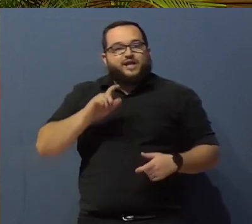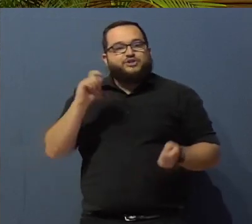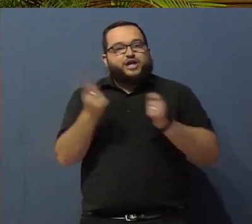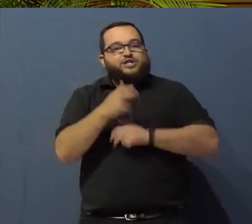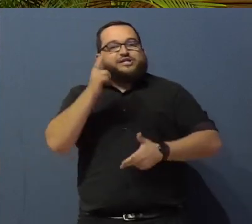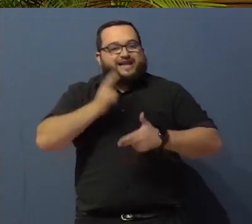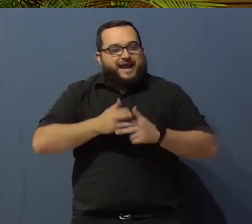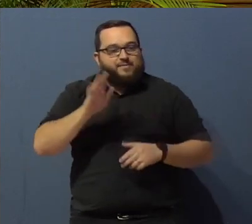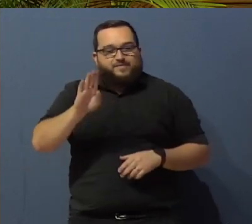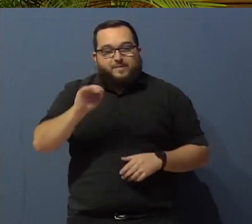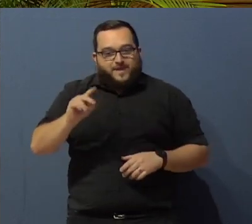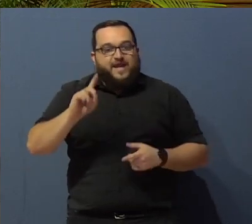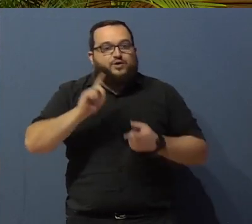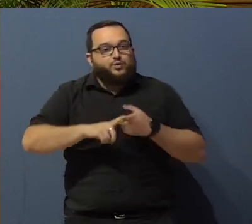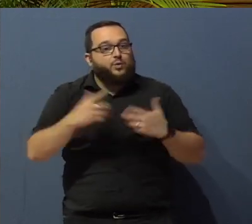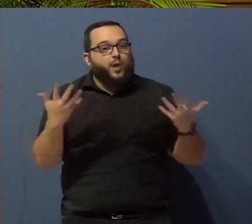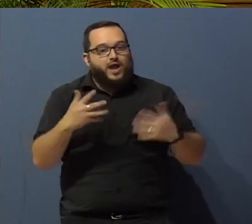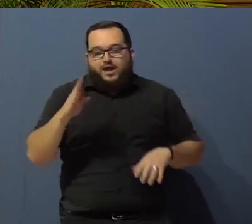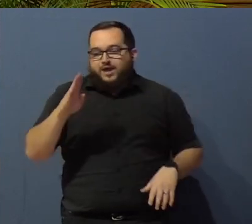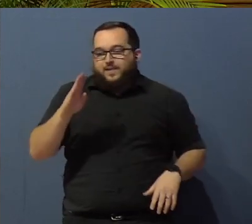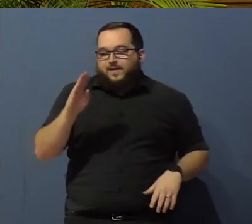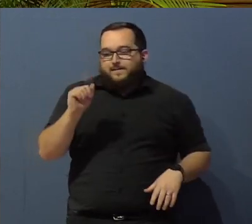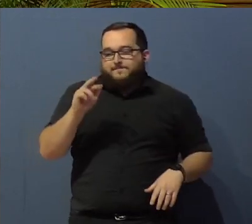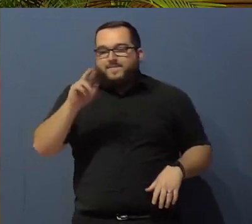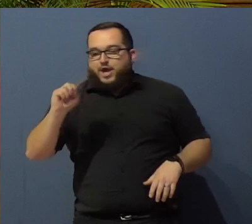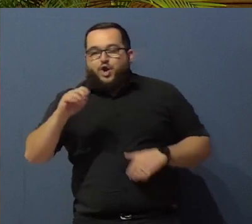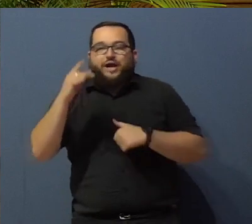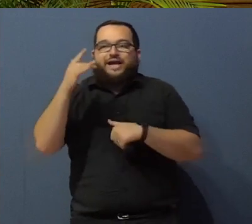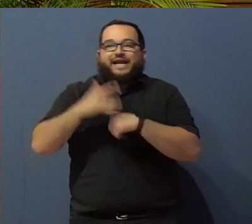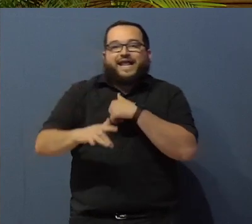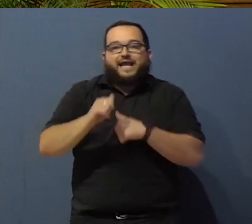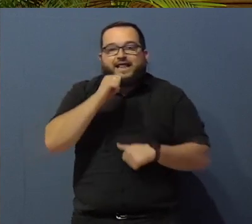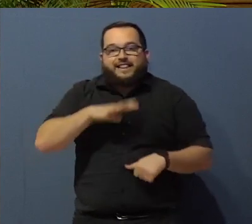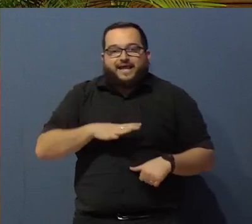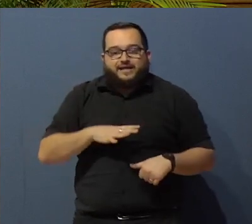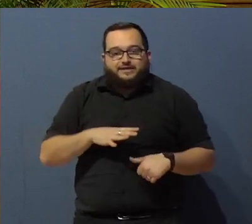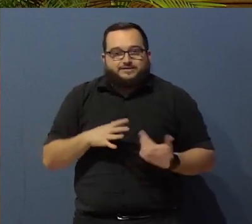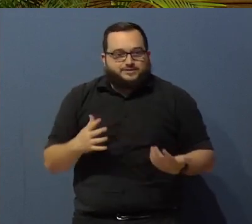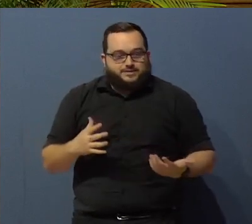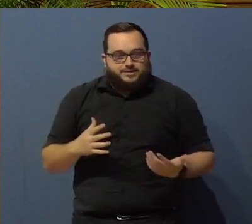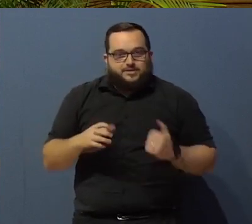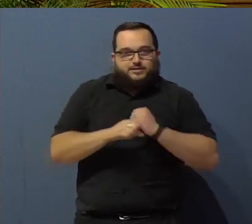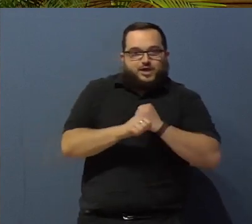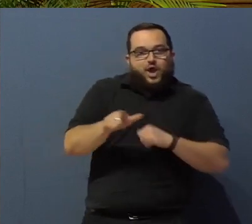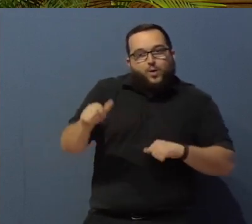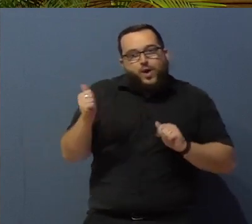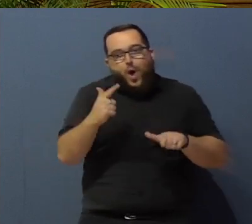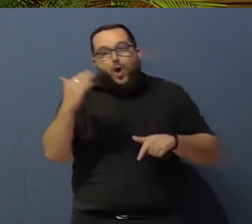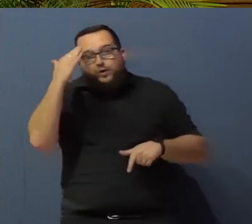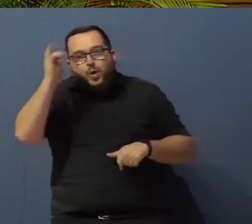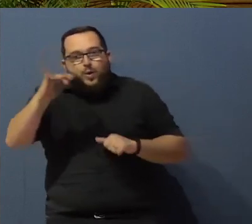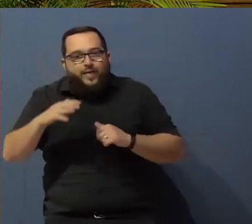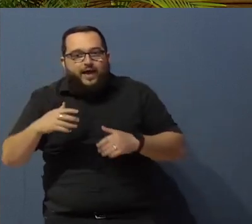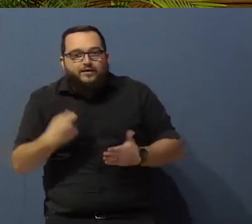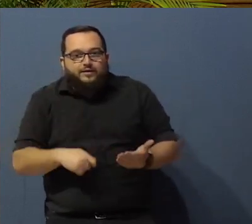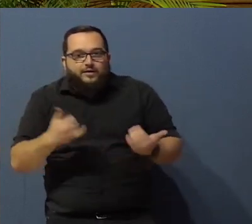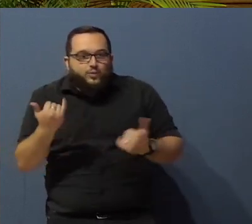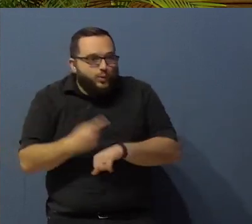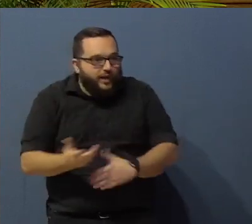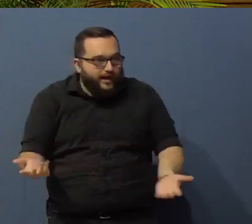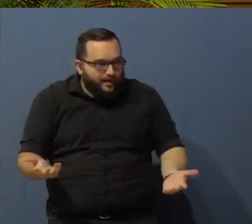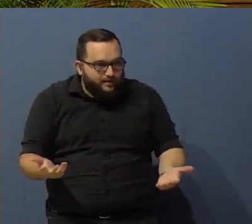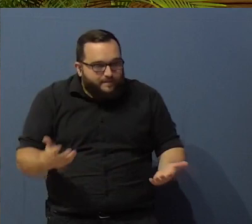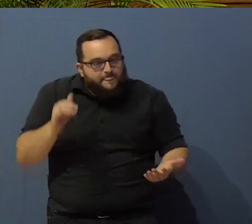Naked Ladies. He marketed where his limitation was. And you know what happened? We've all heard of that band today. And that's where